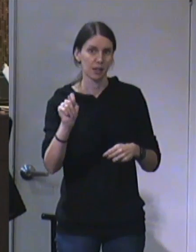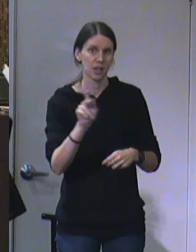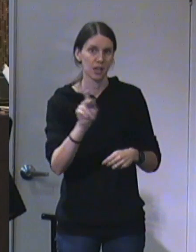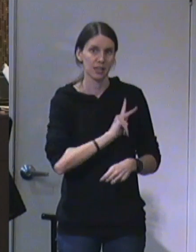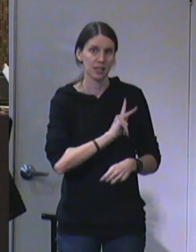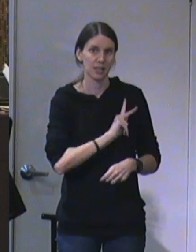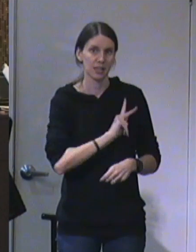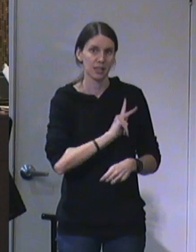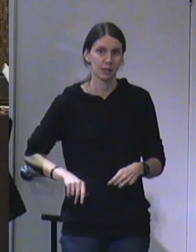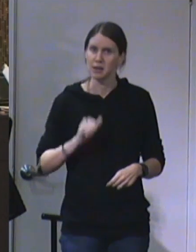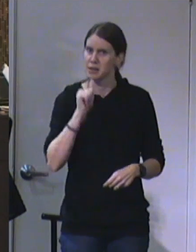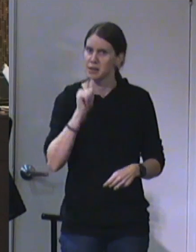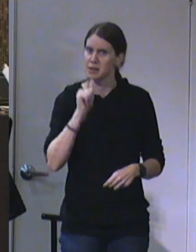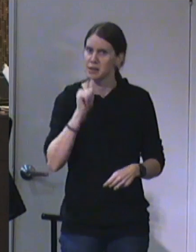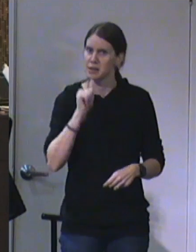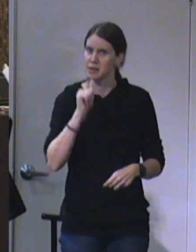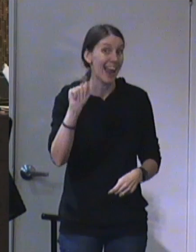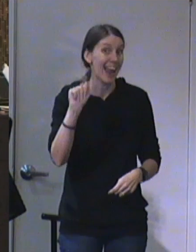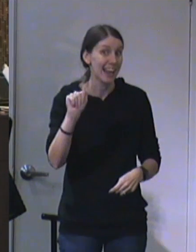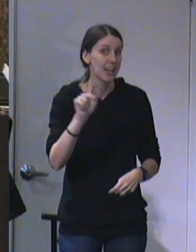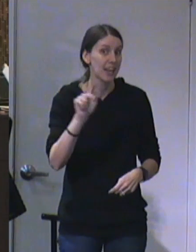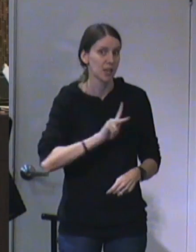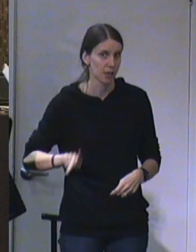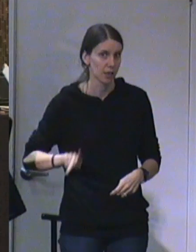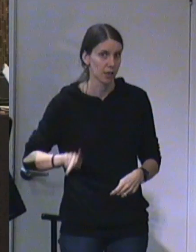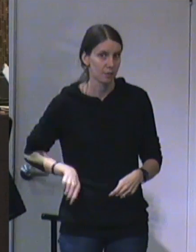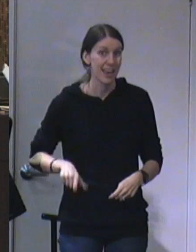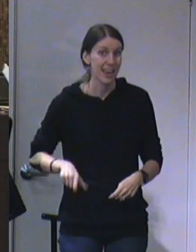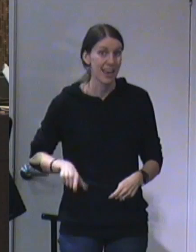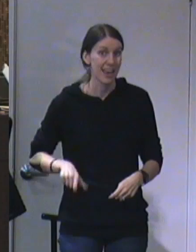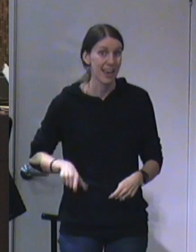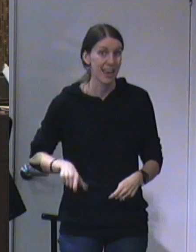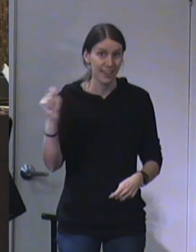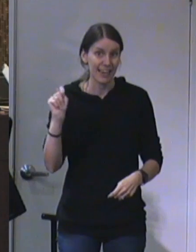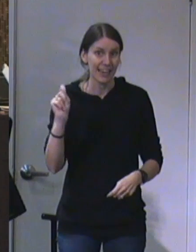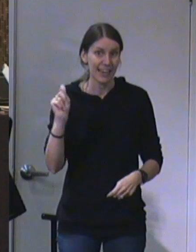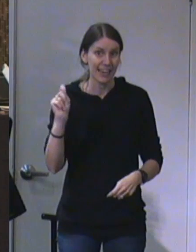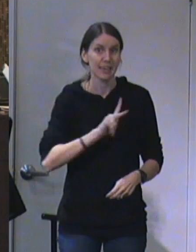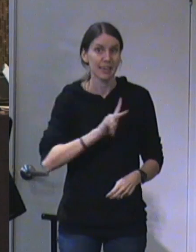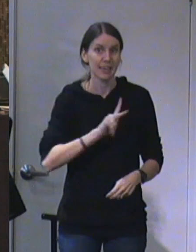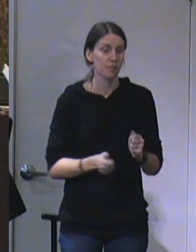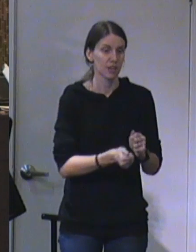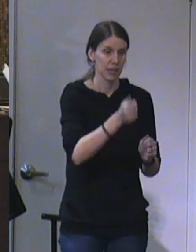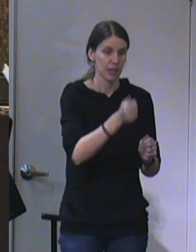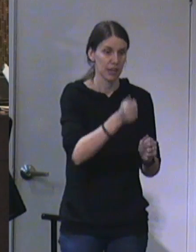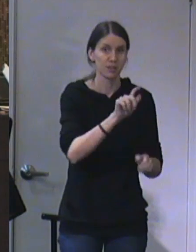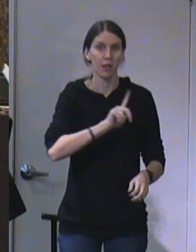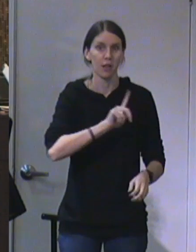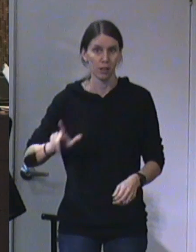Not a king. The King. The King of kings and Lord of lords.